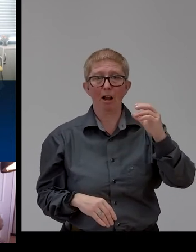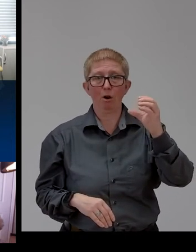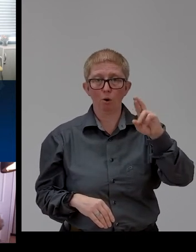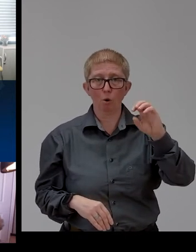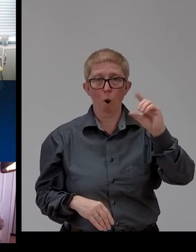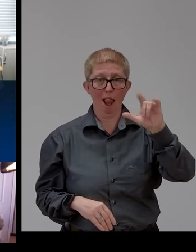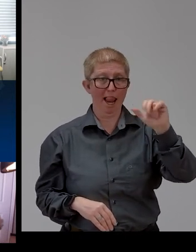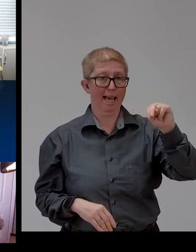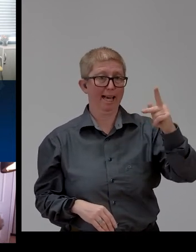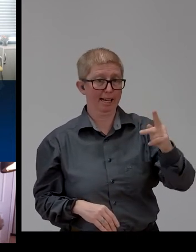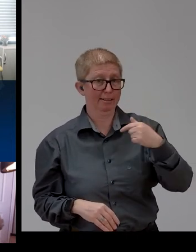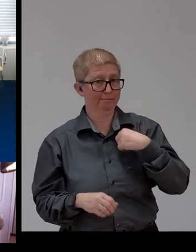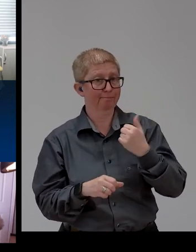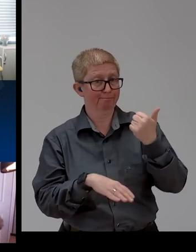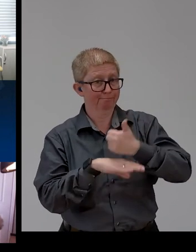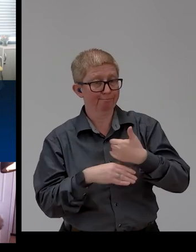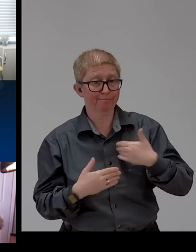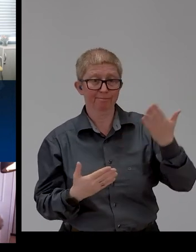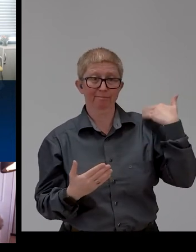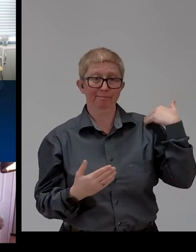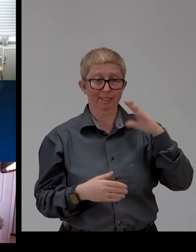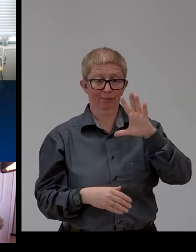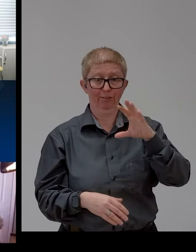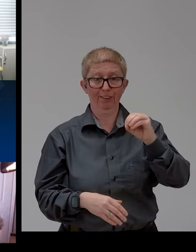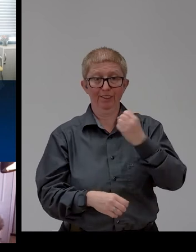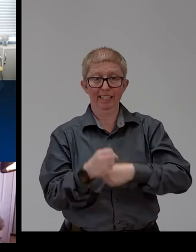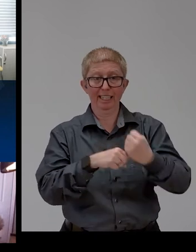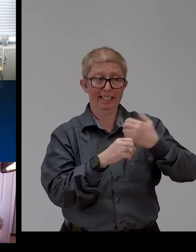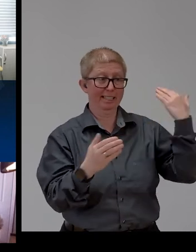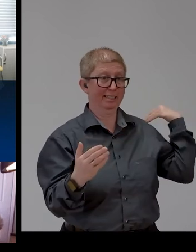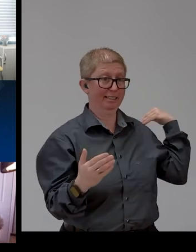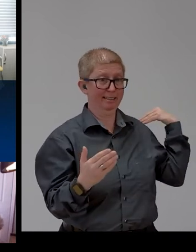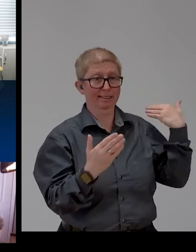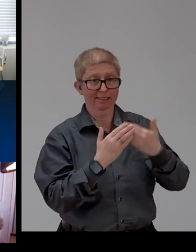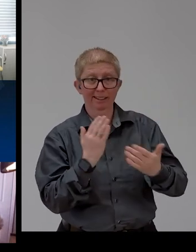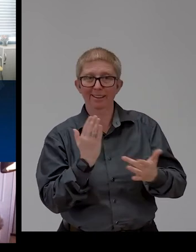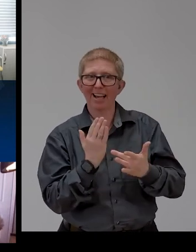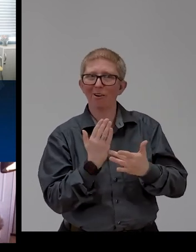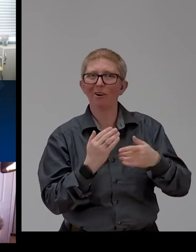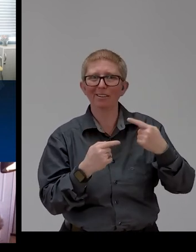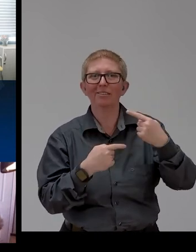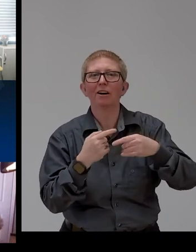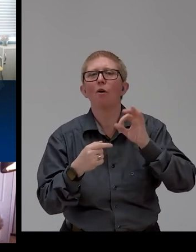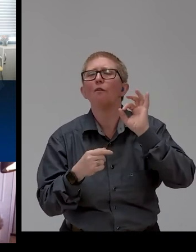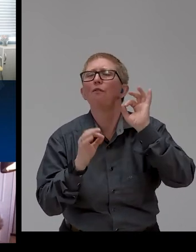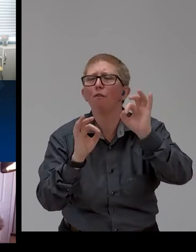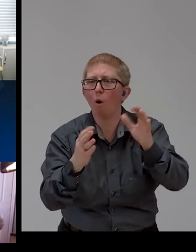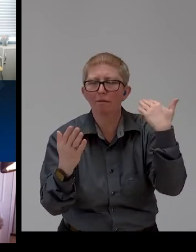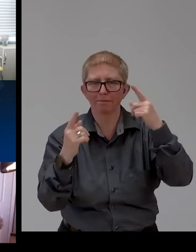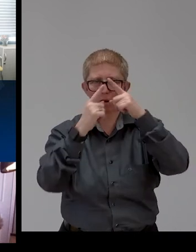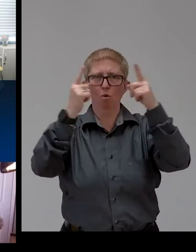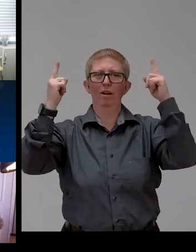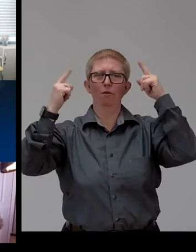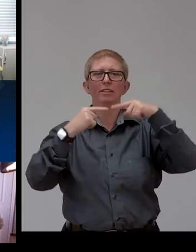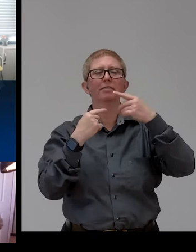We're using assistive technology to help people with disabilities in university and in workplace. We've helped up to half a million people